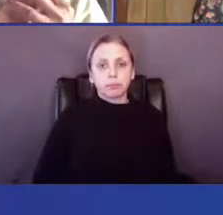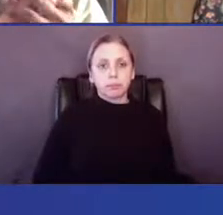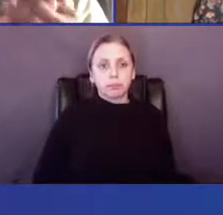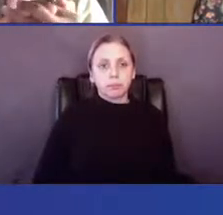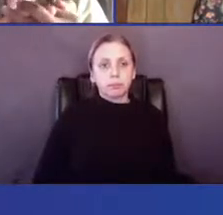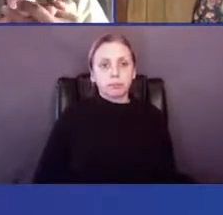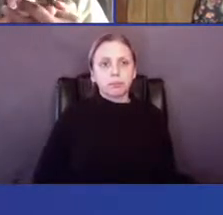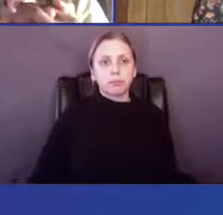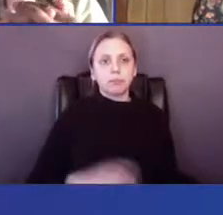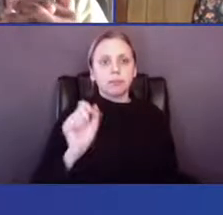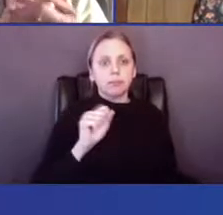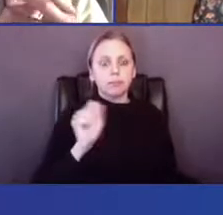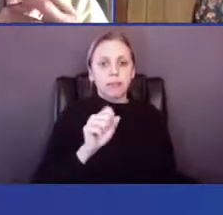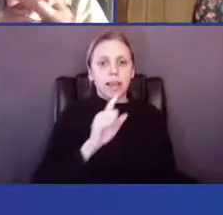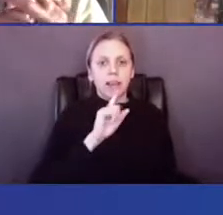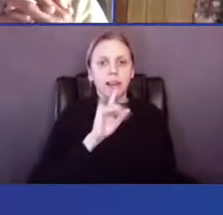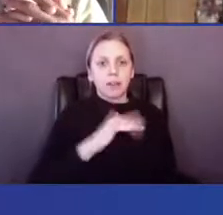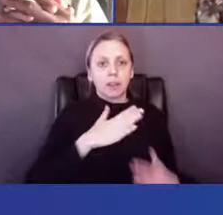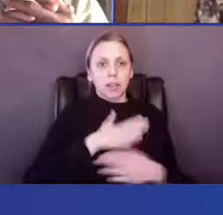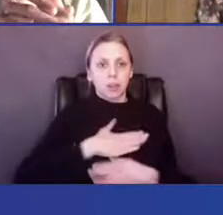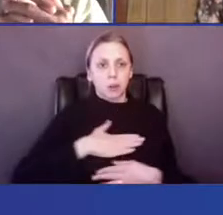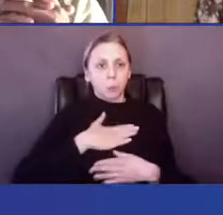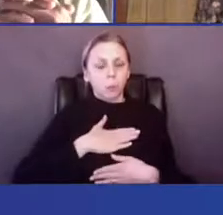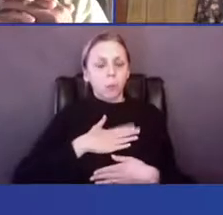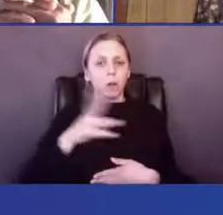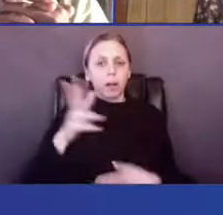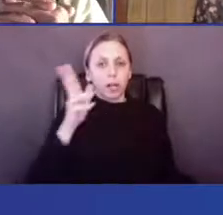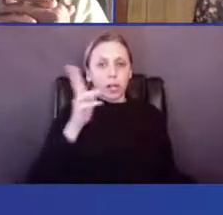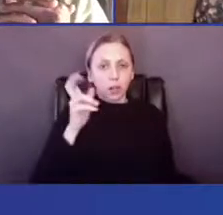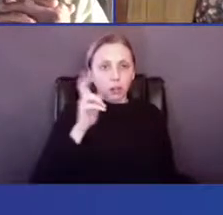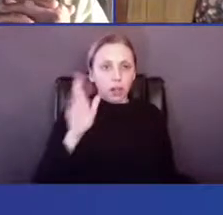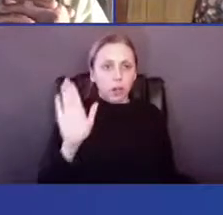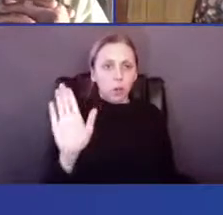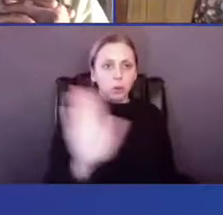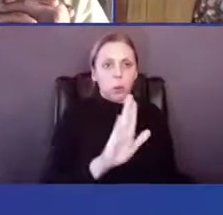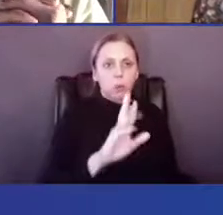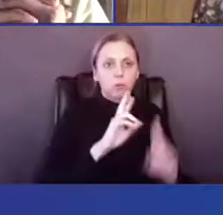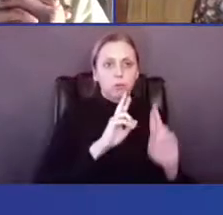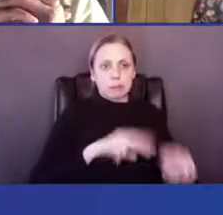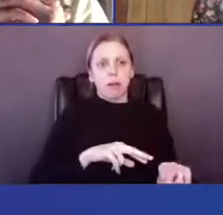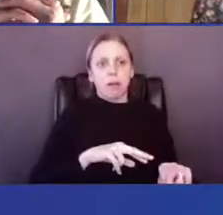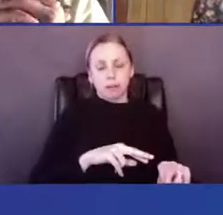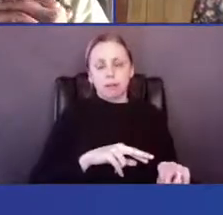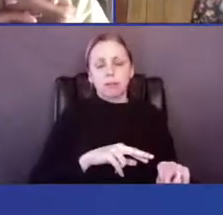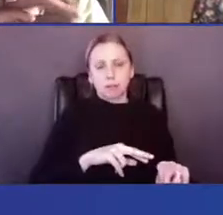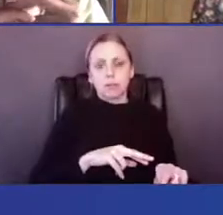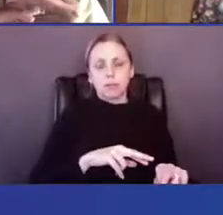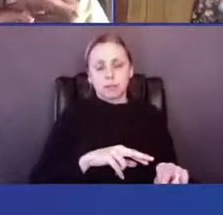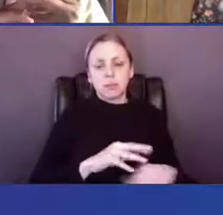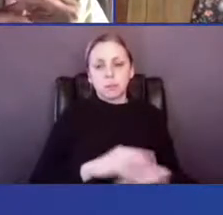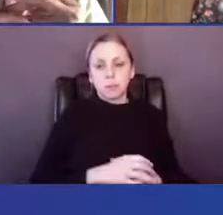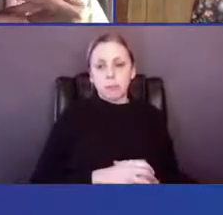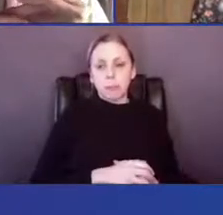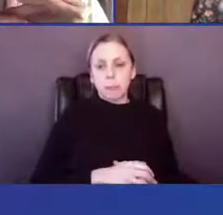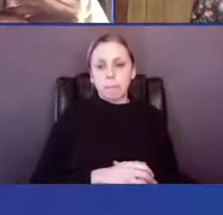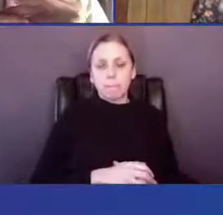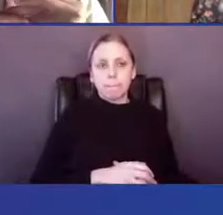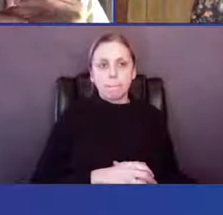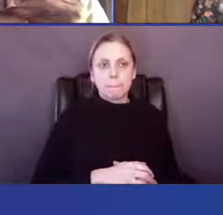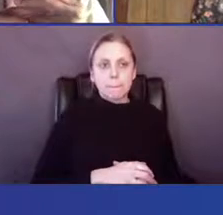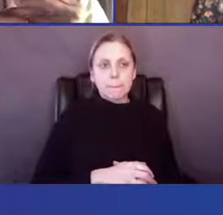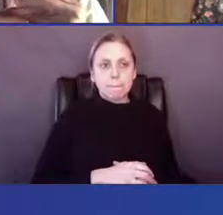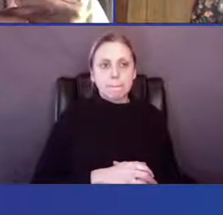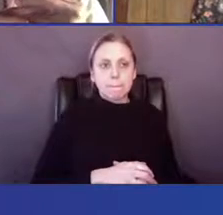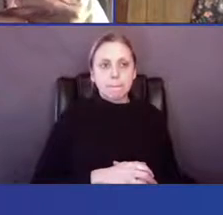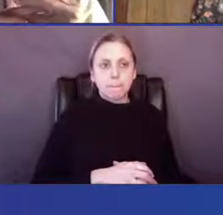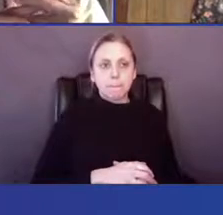I really enjoyed hearing your responses to this. And, um, as